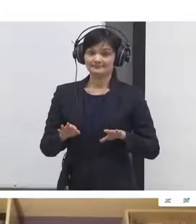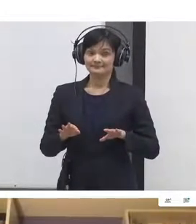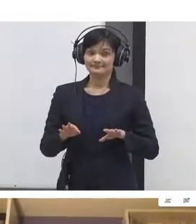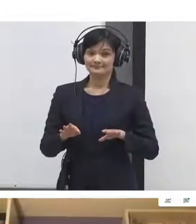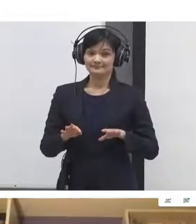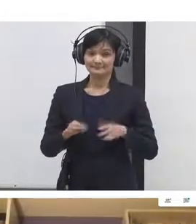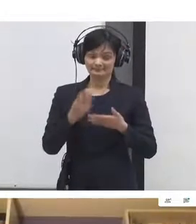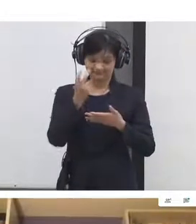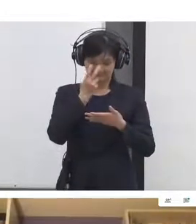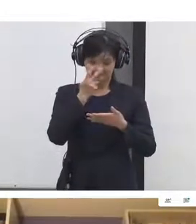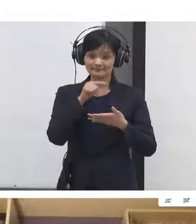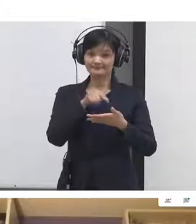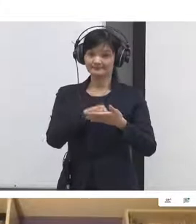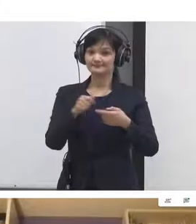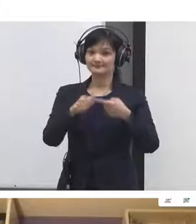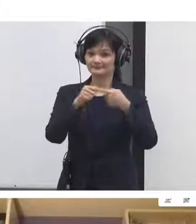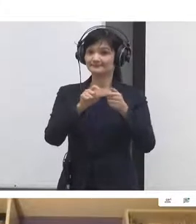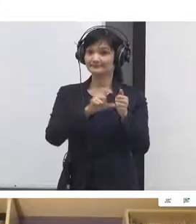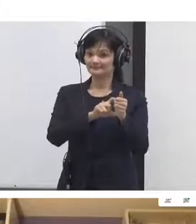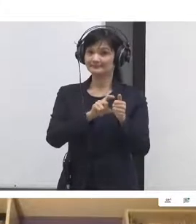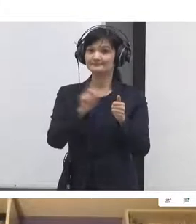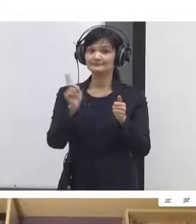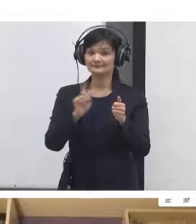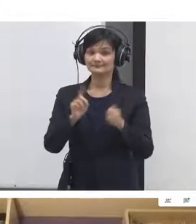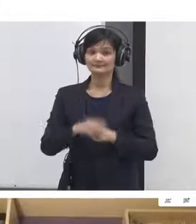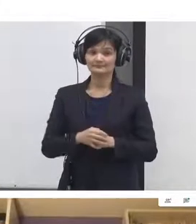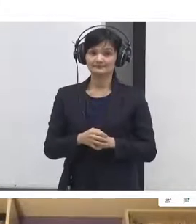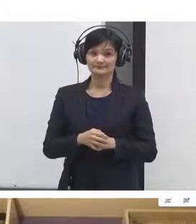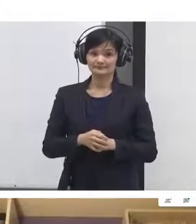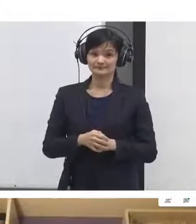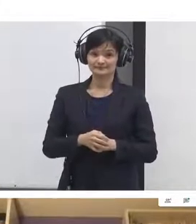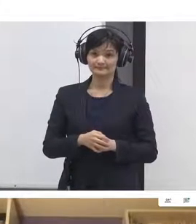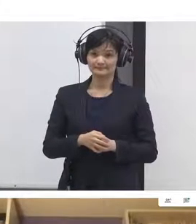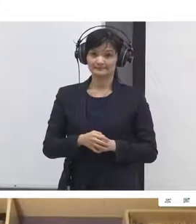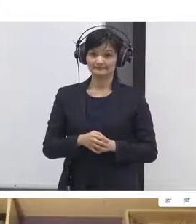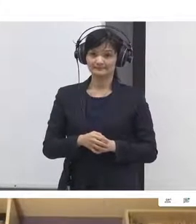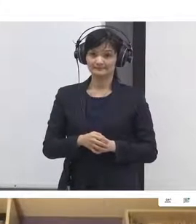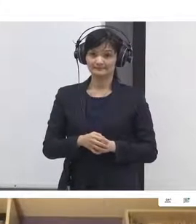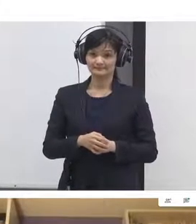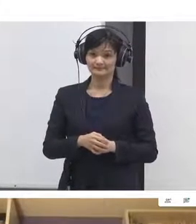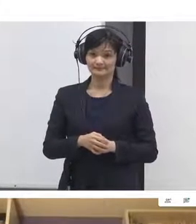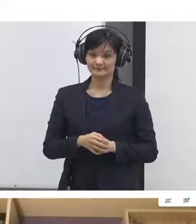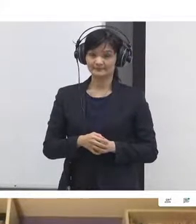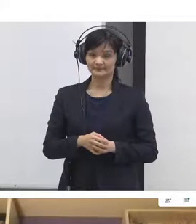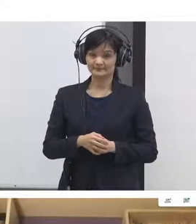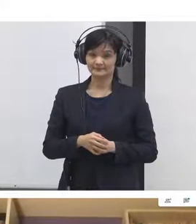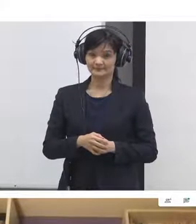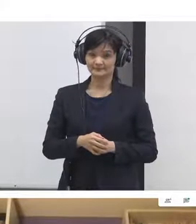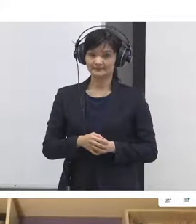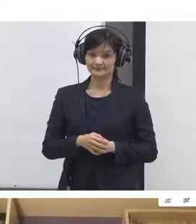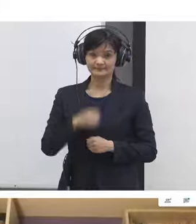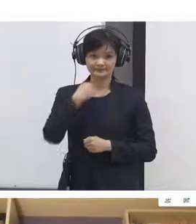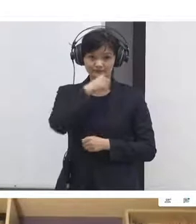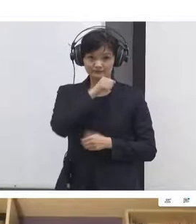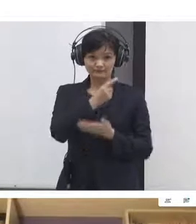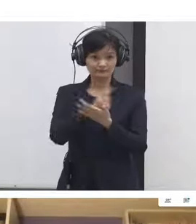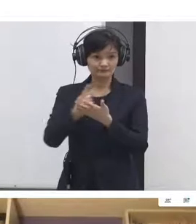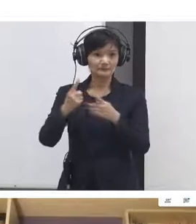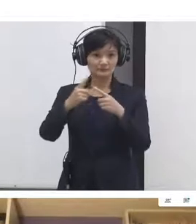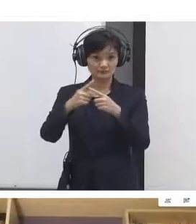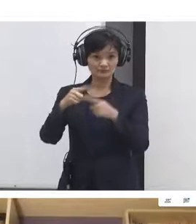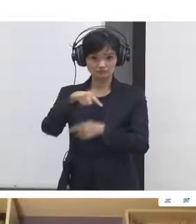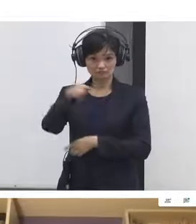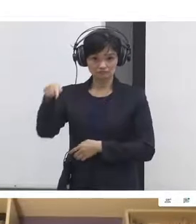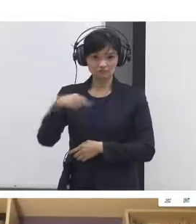recursive public can you elaborate the concept with the